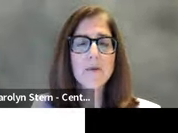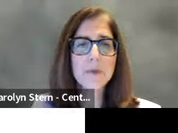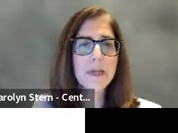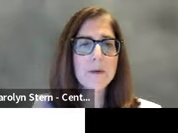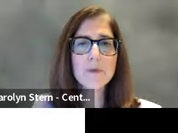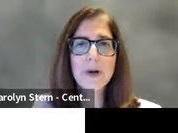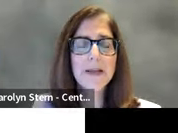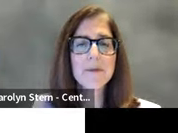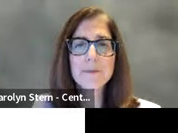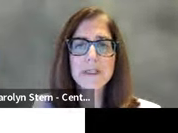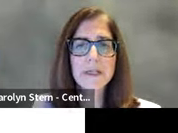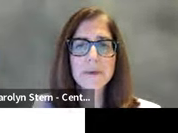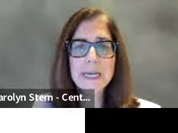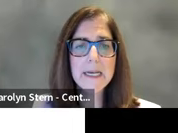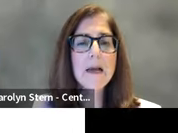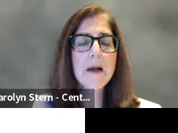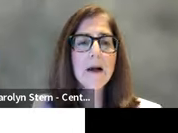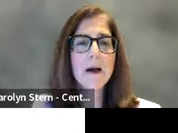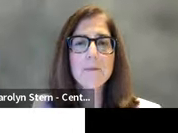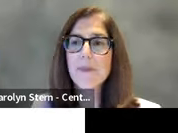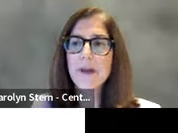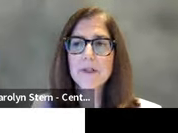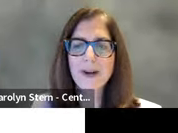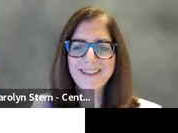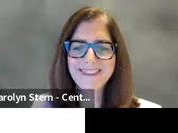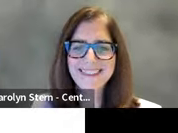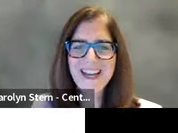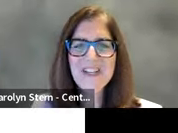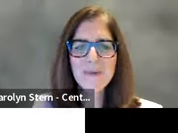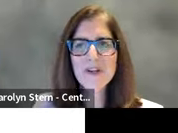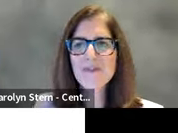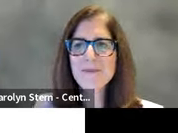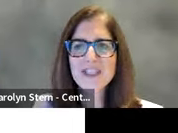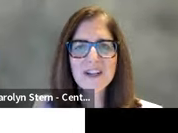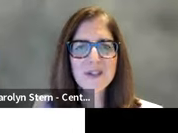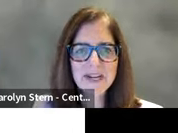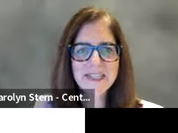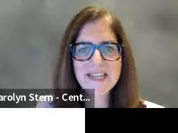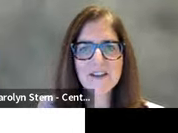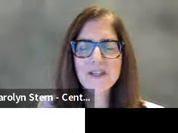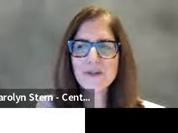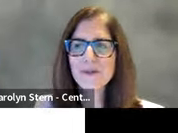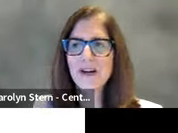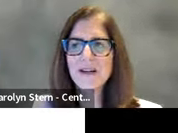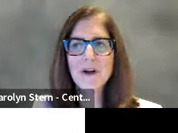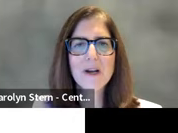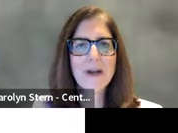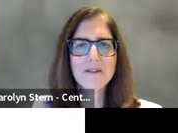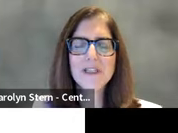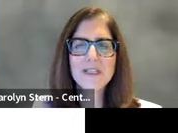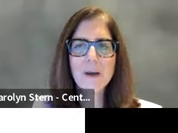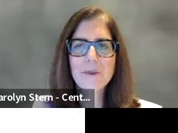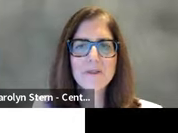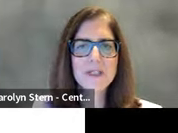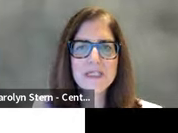hopefully you will find the information that you need there as well so i'm going to invite michelle to join us now to talk